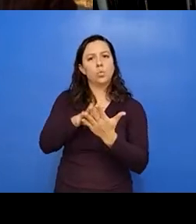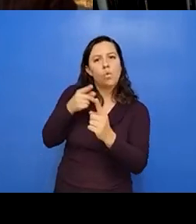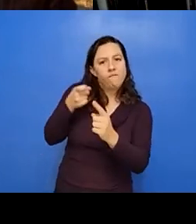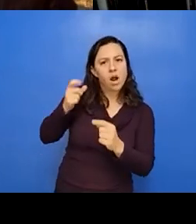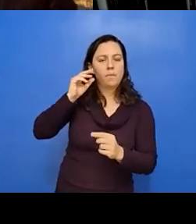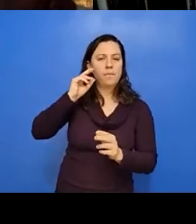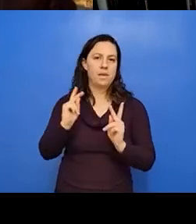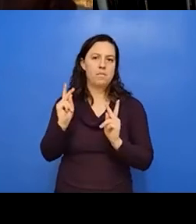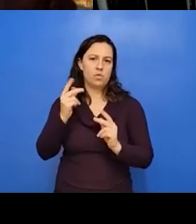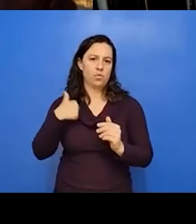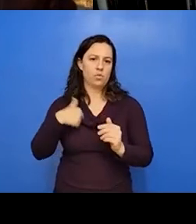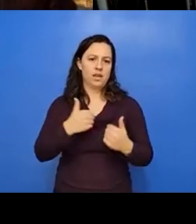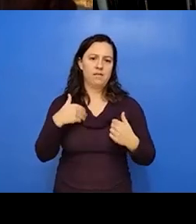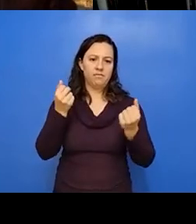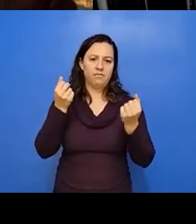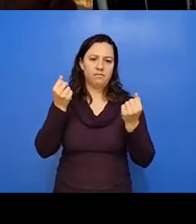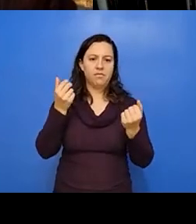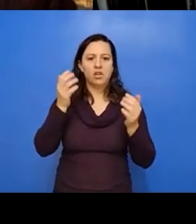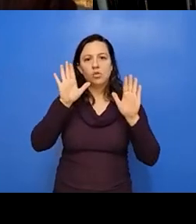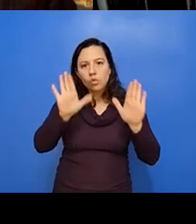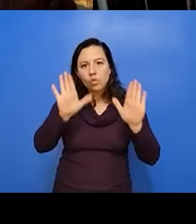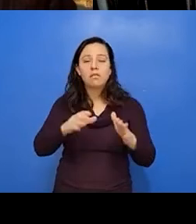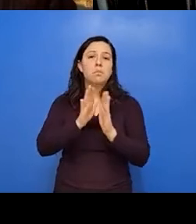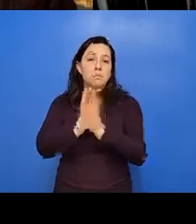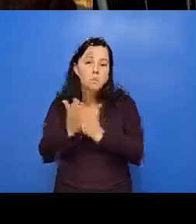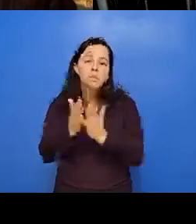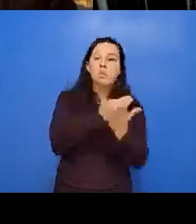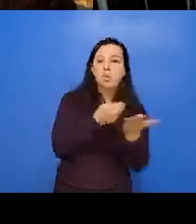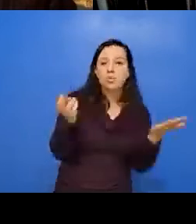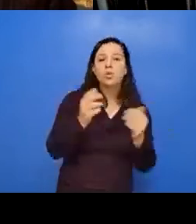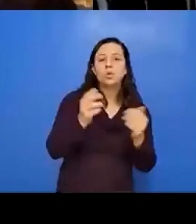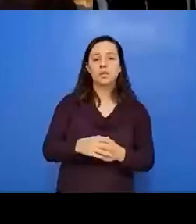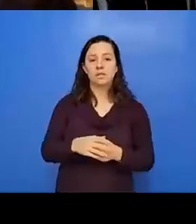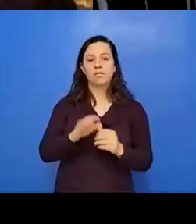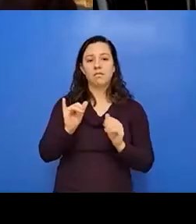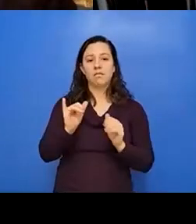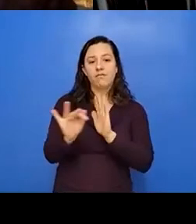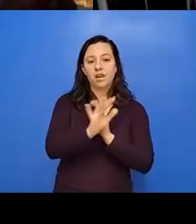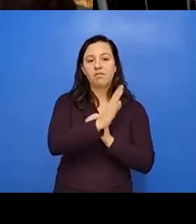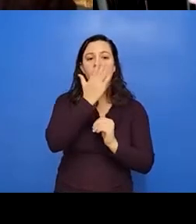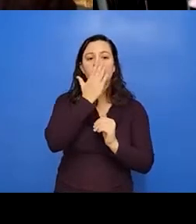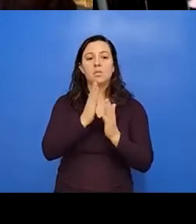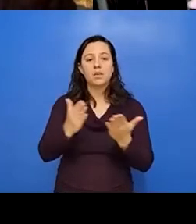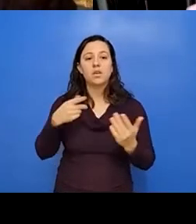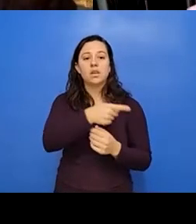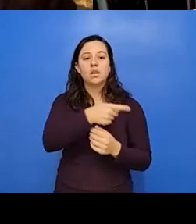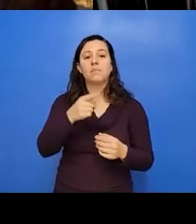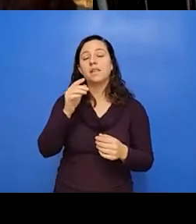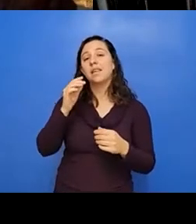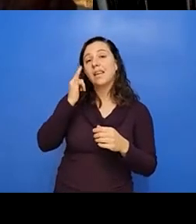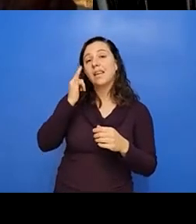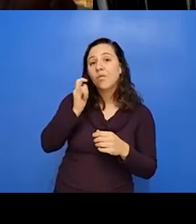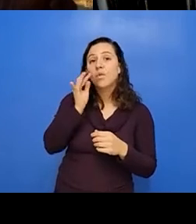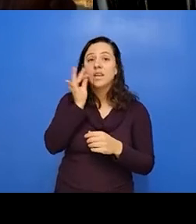have lots of, of good books and resources. Um, you can find good materials on the California Indian Museum and Cultural Center